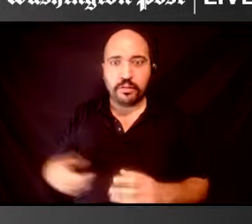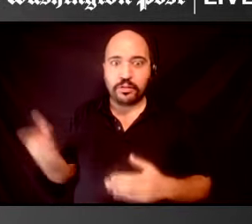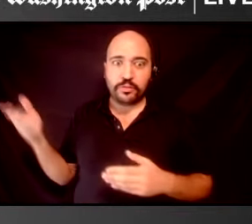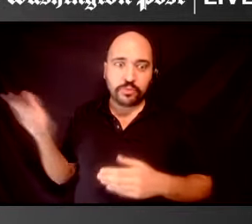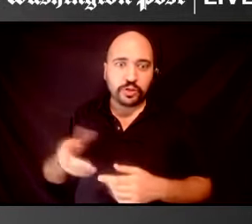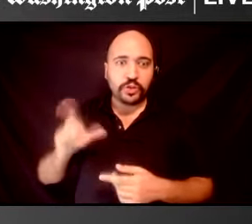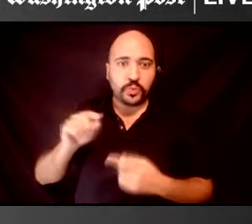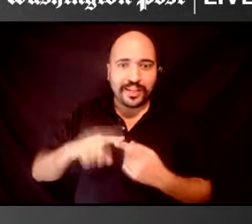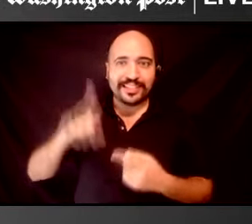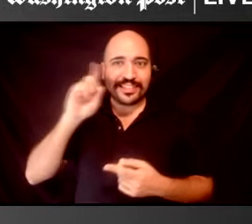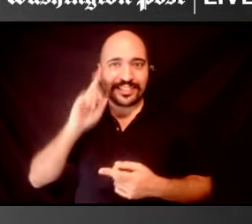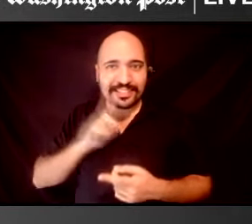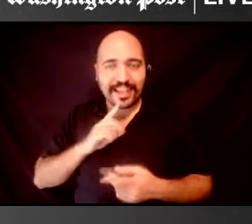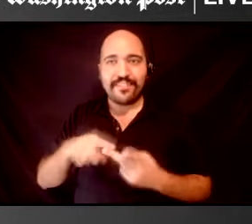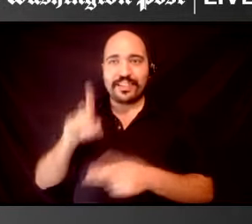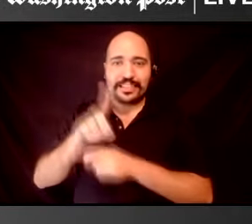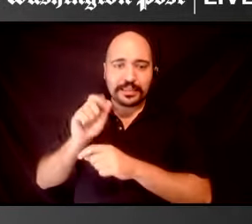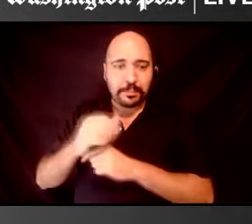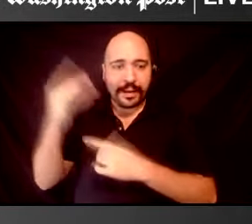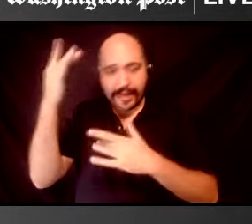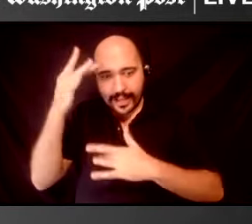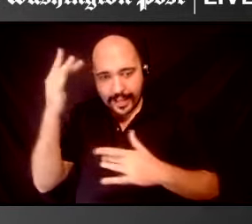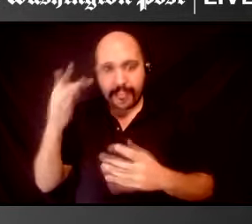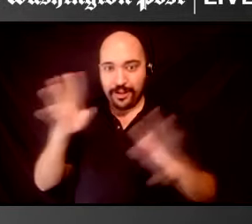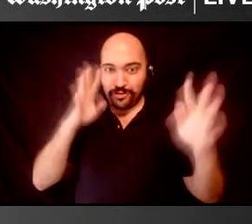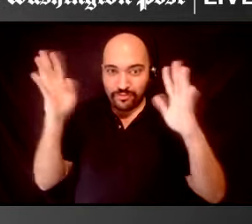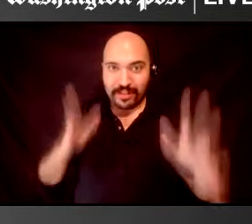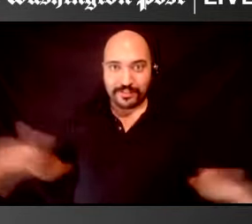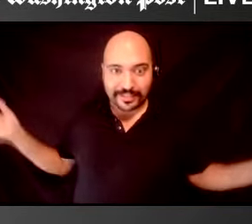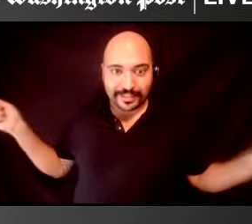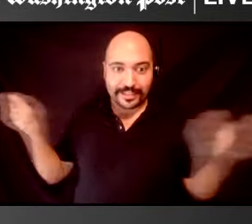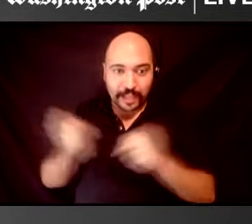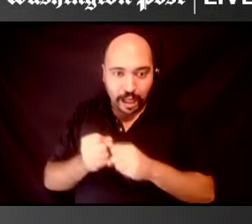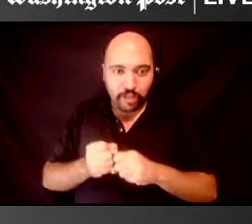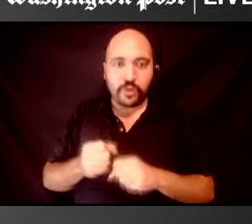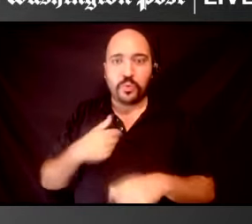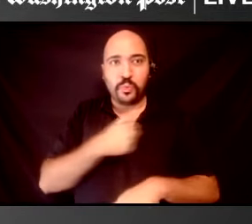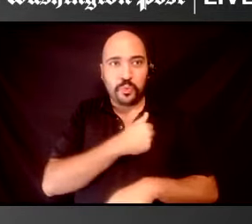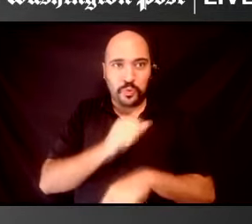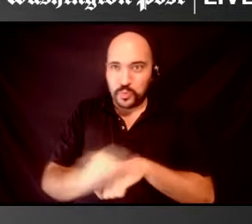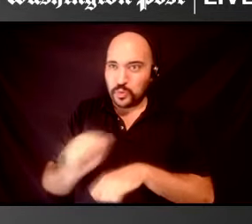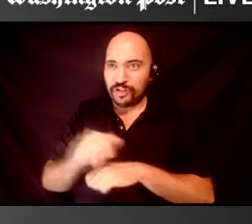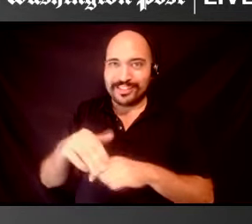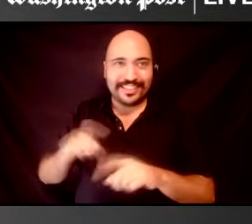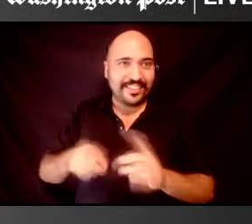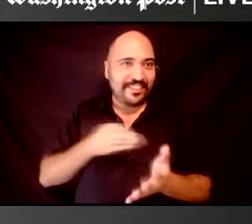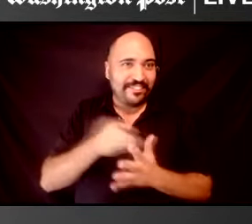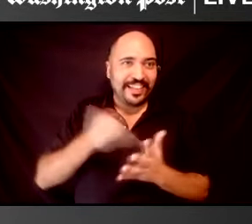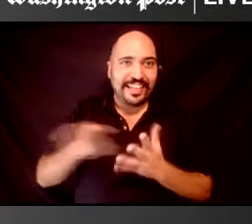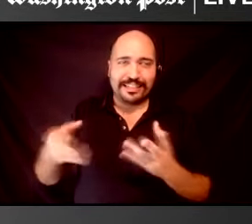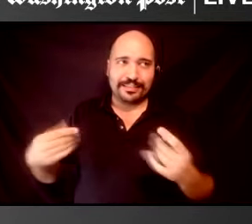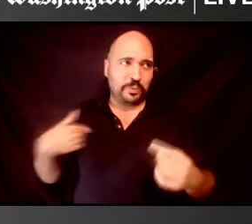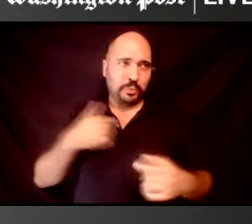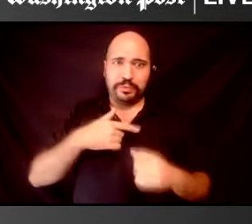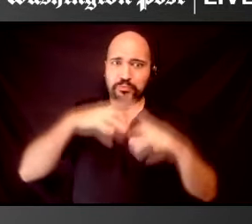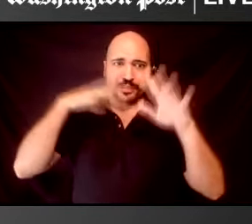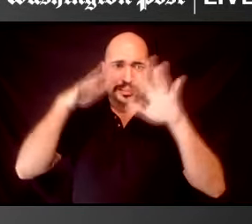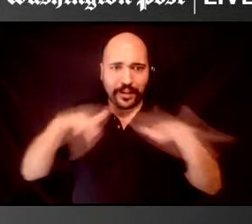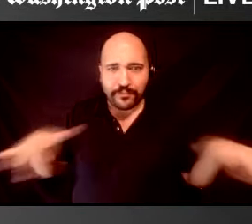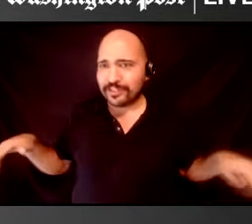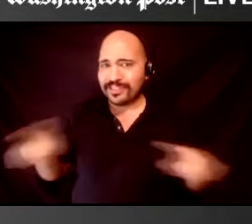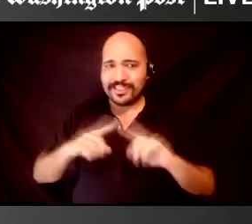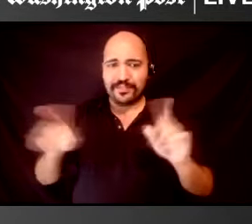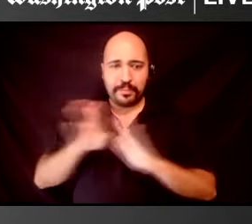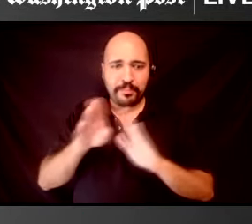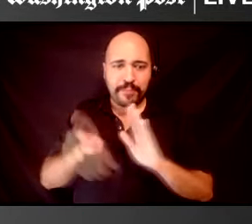disabled and ill, you know, creatives together and we all work in different fields and we're all very diverse as well. We come from different backgrounds.